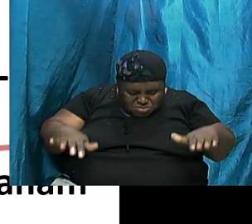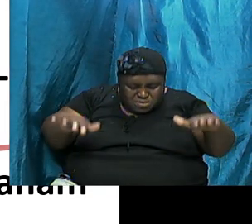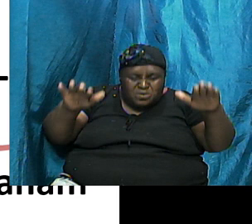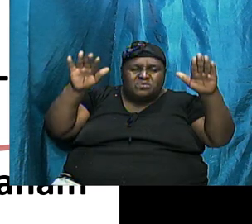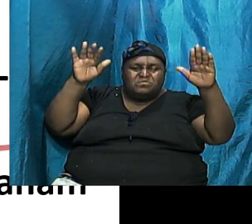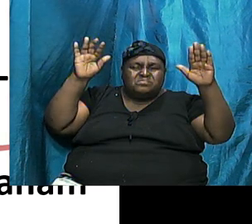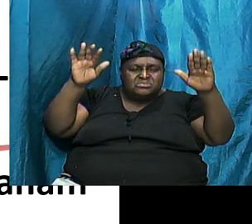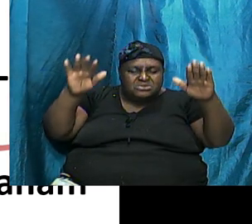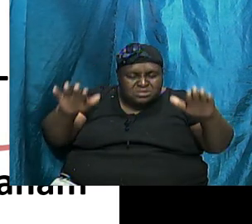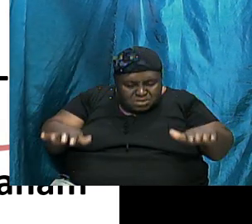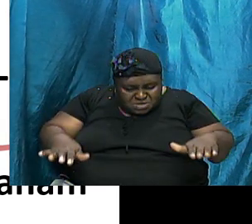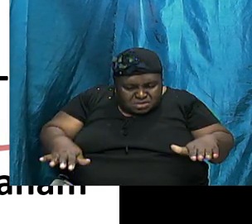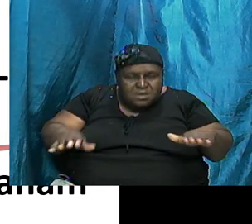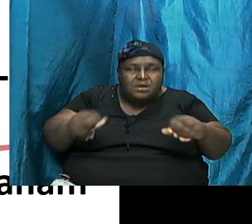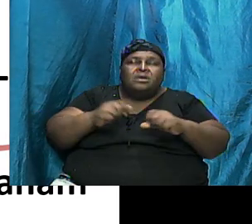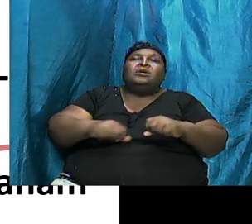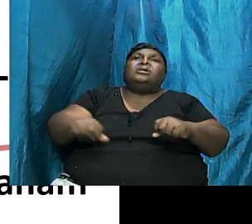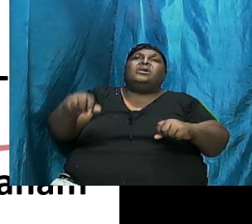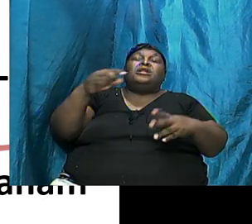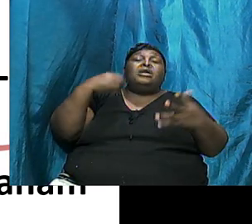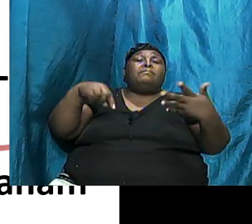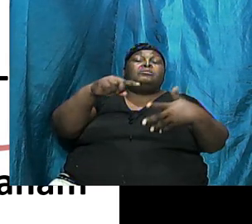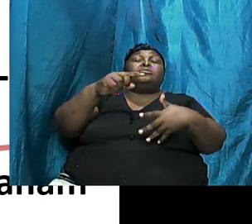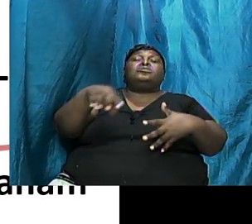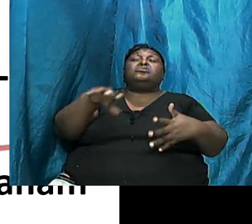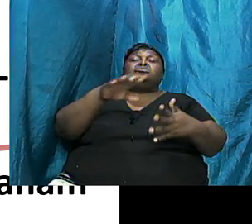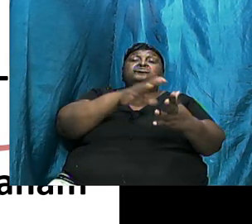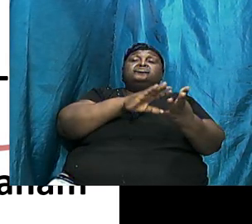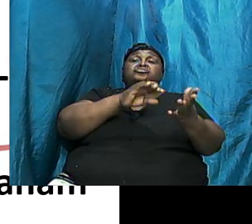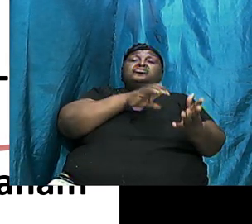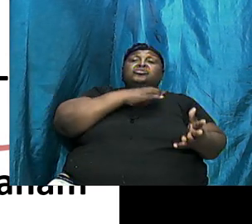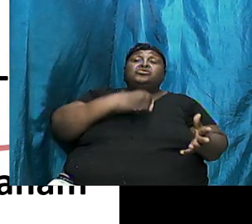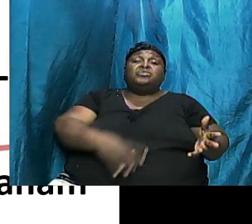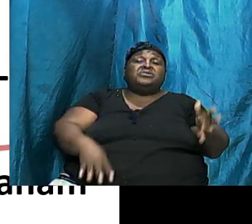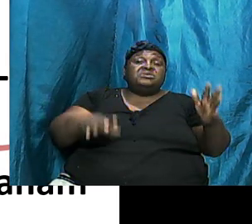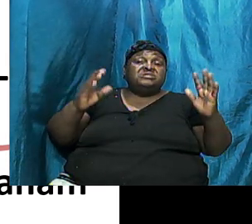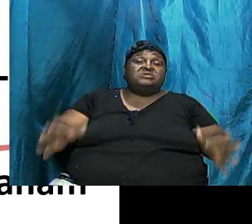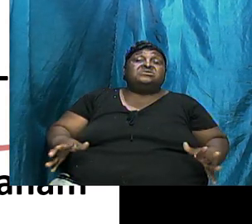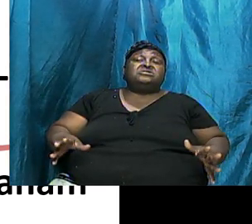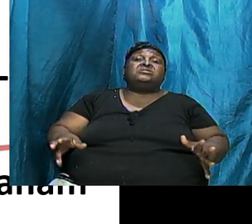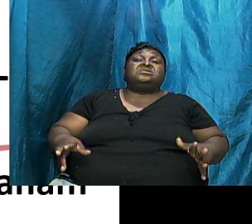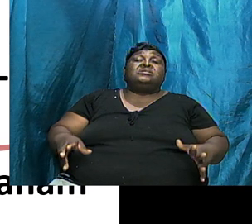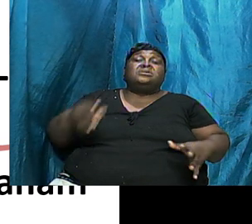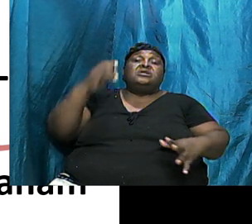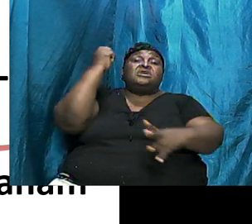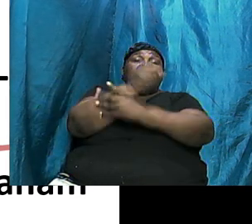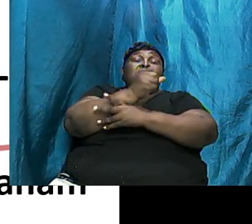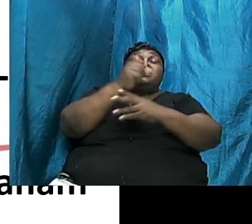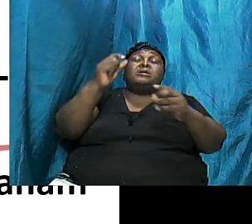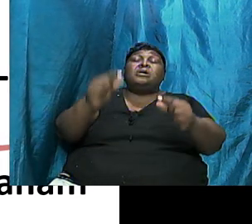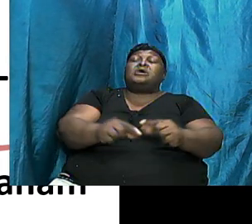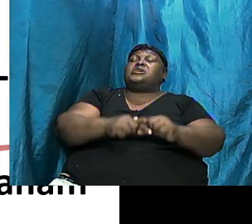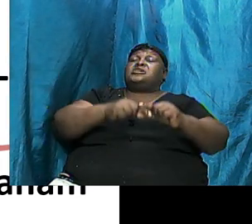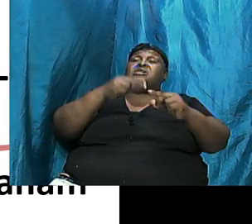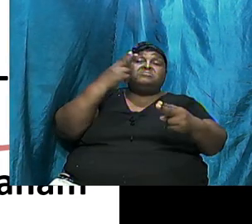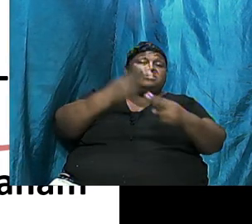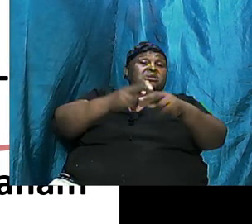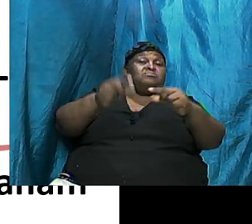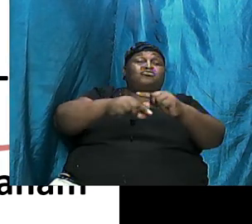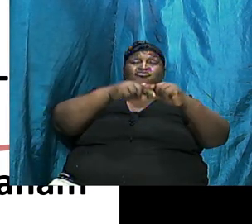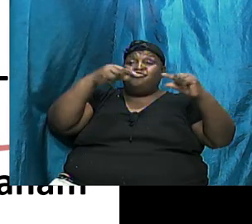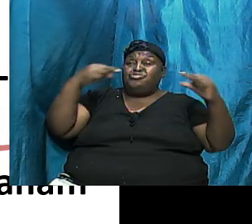Name Is Great Amongst The Christians His Name Is Great Right Across The Globe Between Christianity